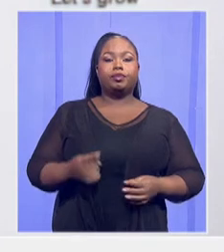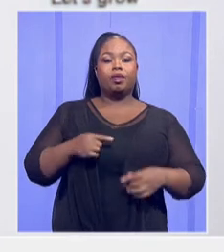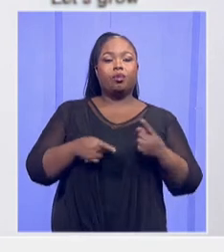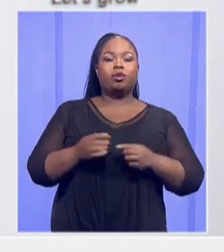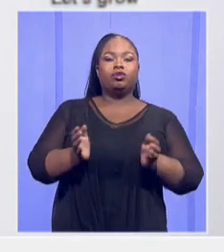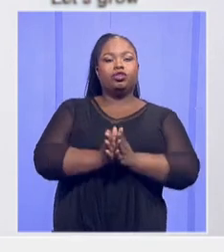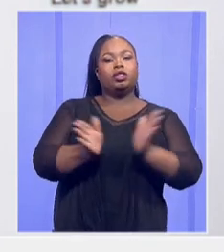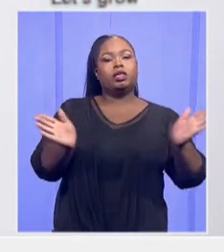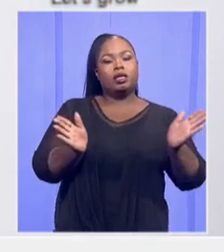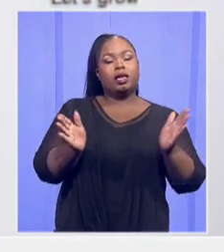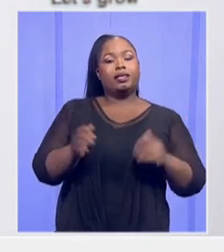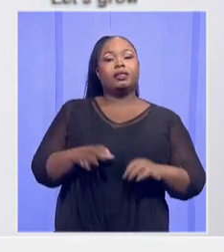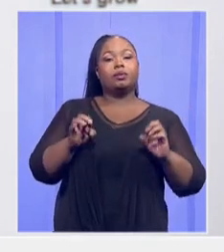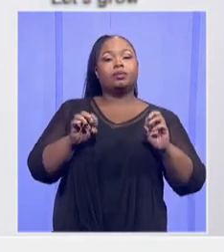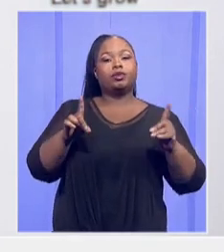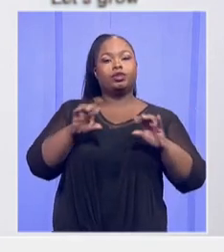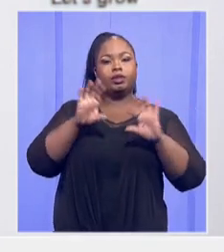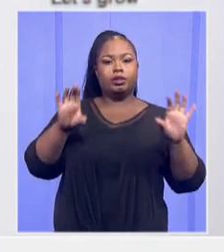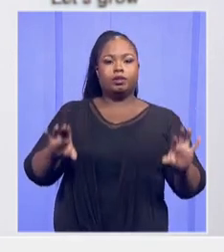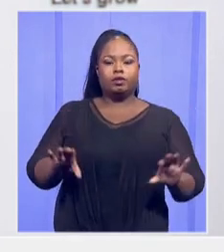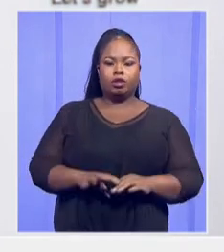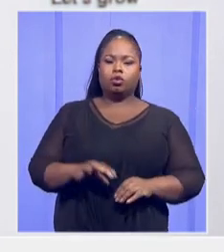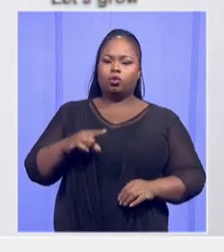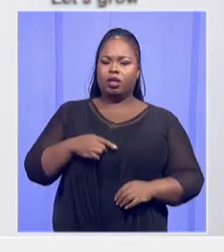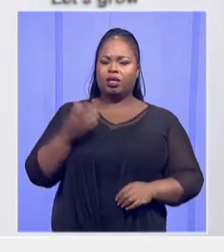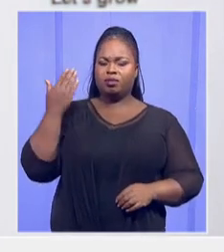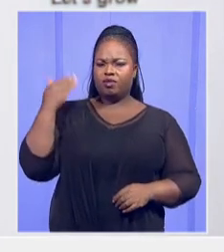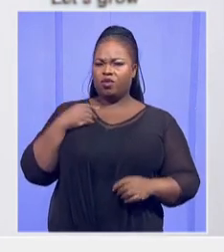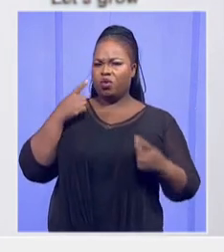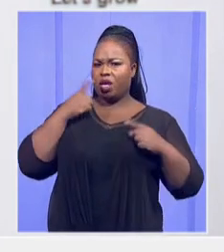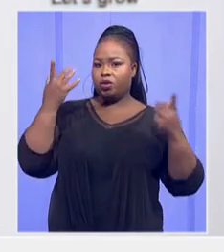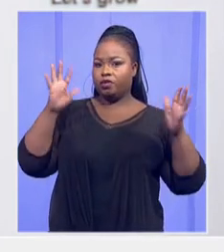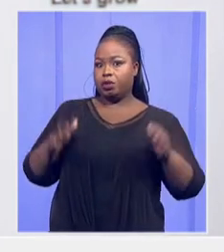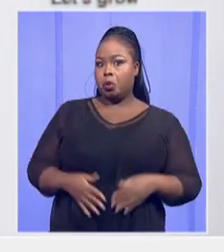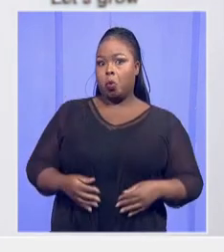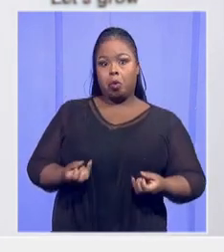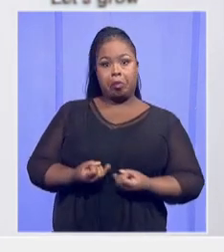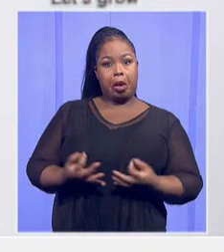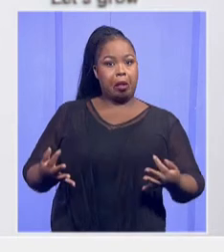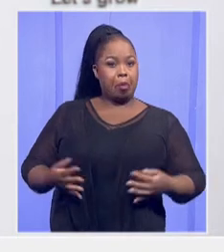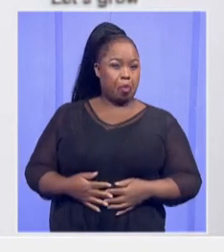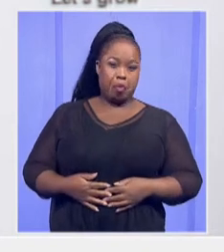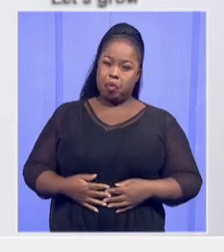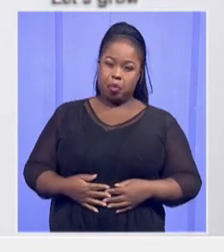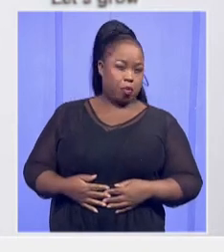education certificate. Because we did announce, again, there was lots of, I think,